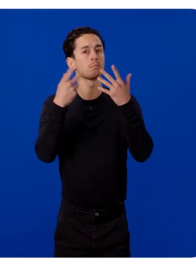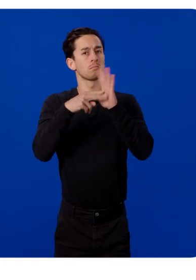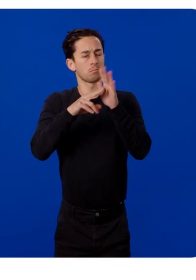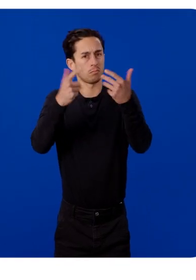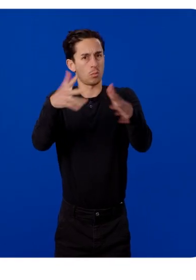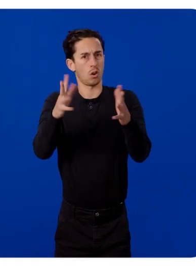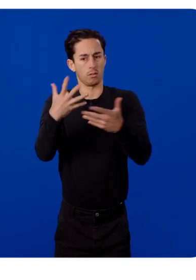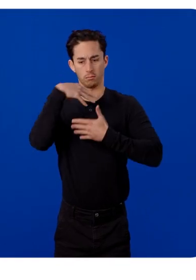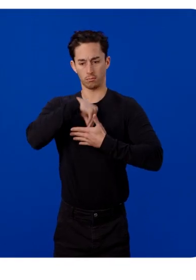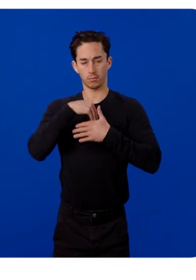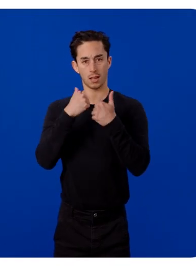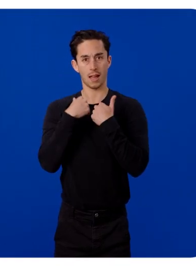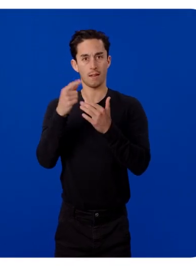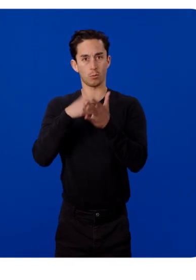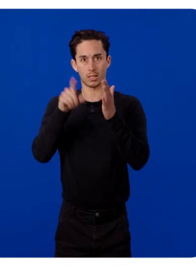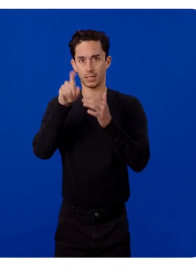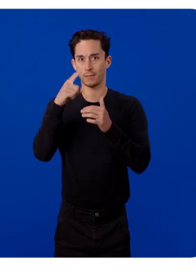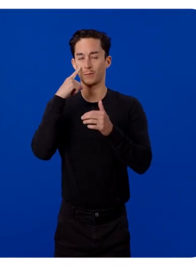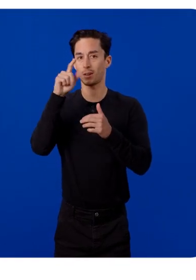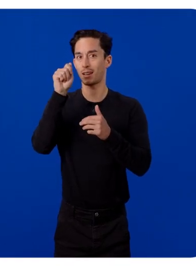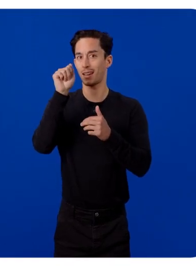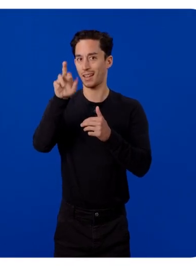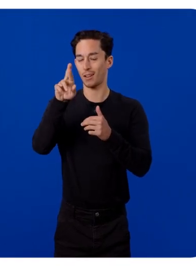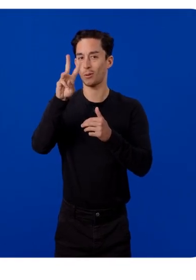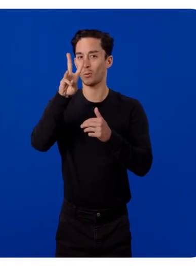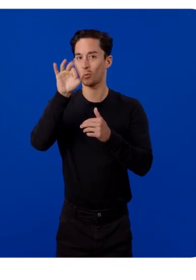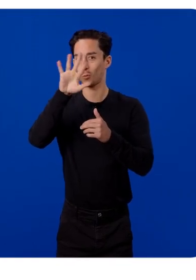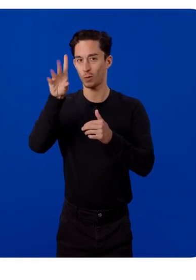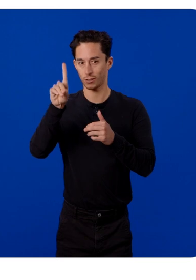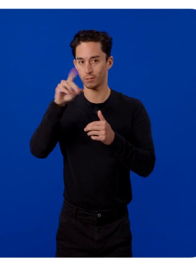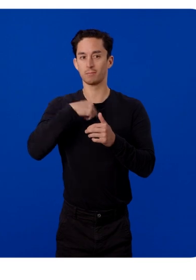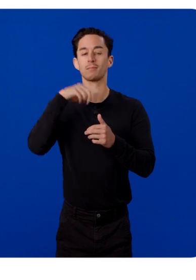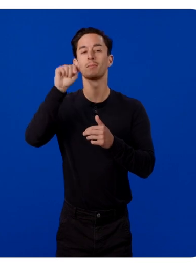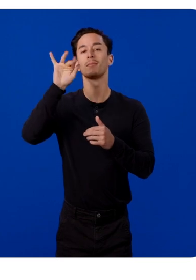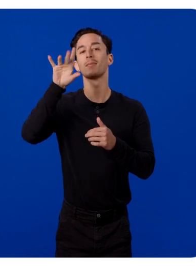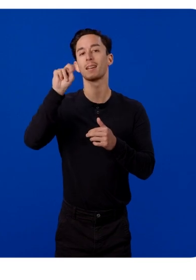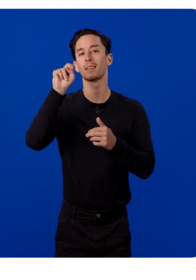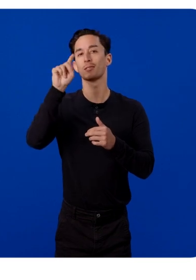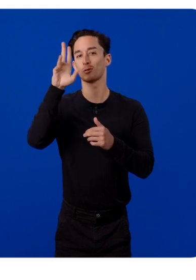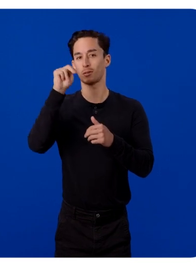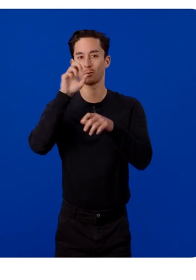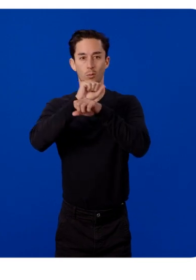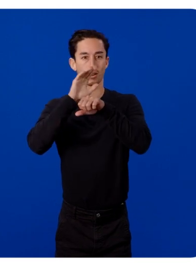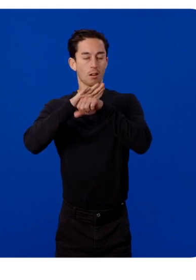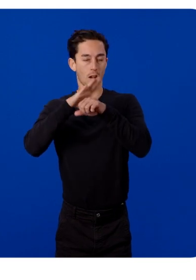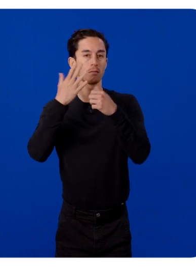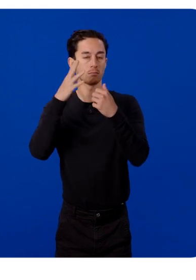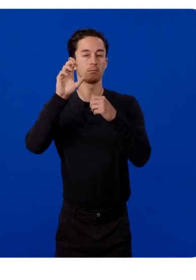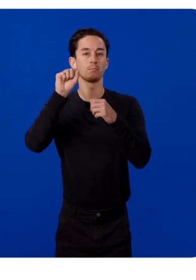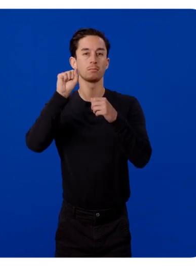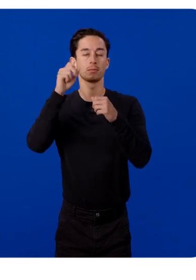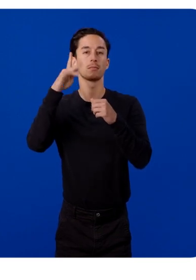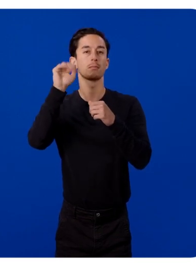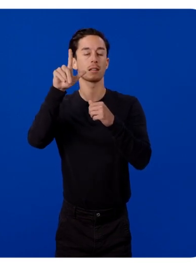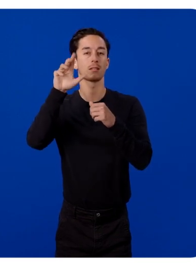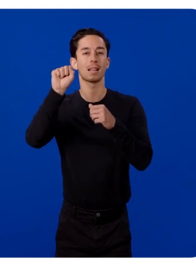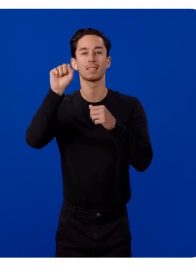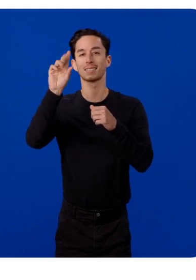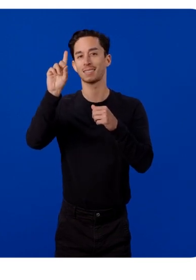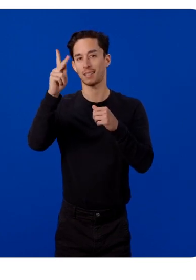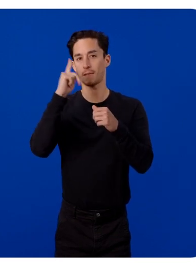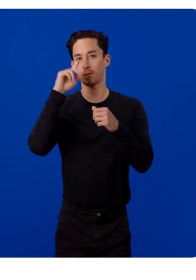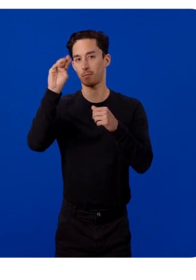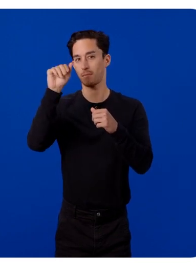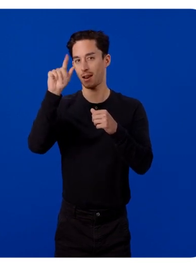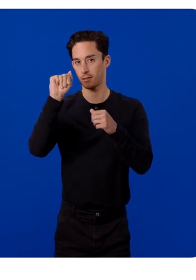a VR wizard. My name is Aiden Tran and I work on Meta Spatial SDK. In this talk, I'm going to show how you, regardless